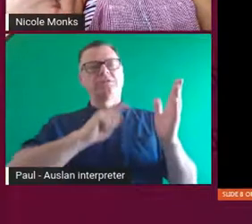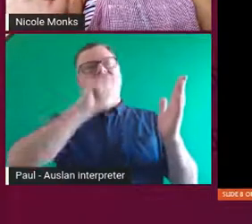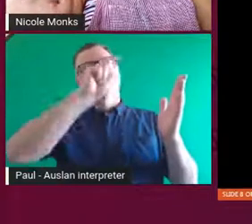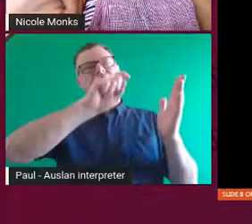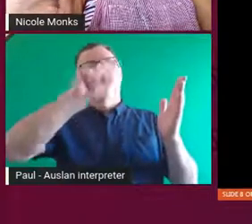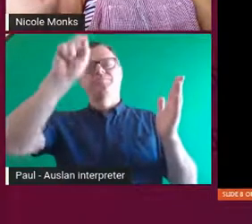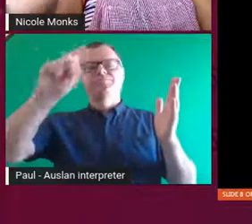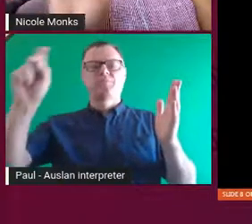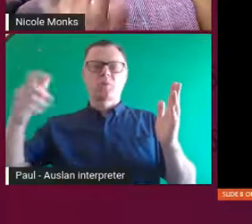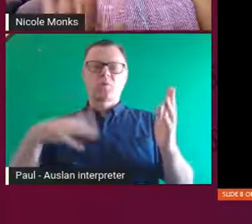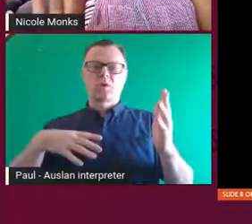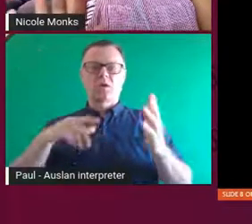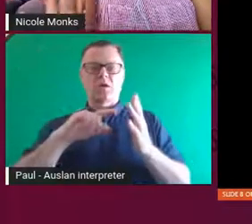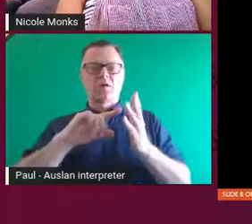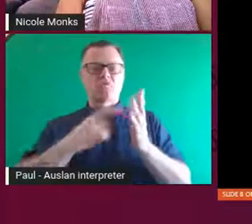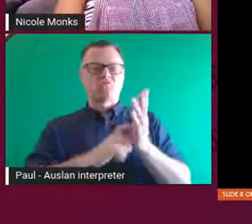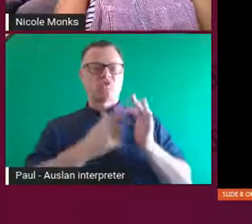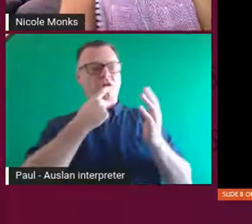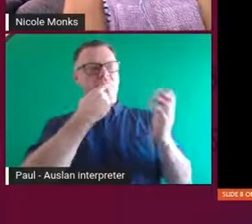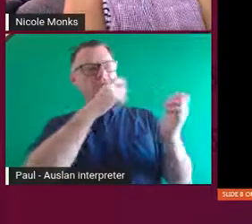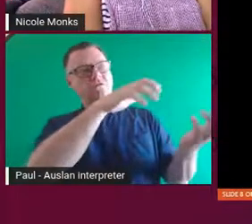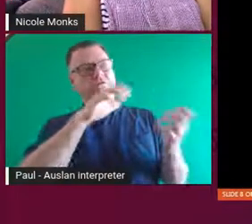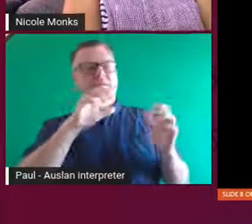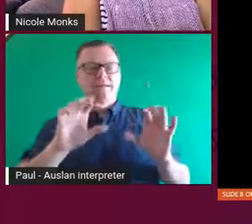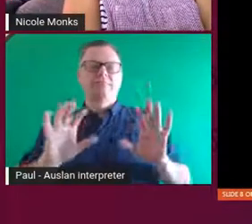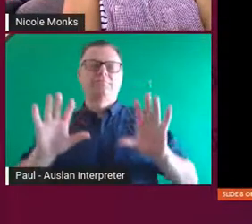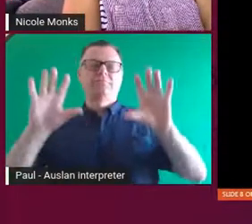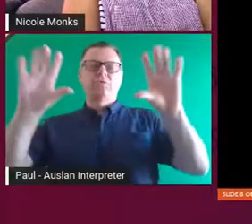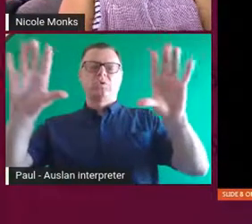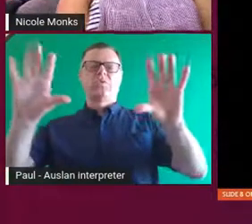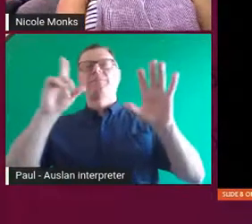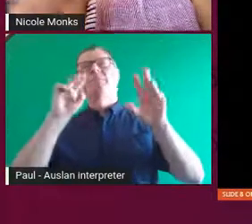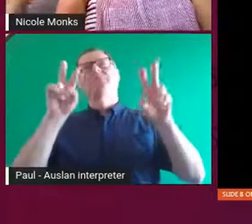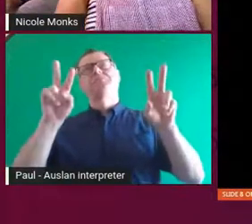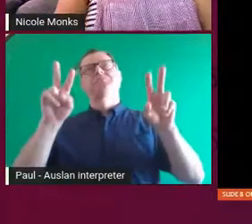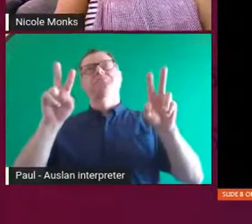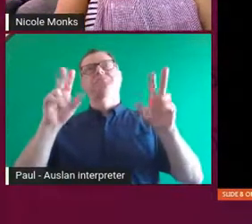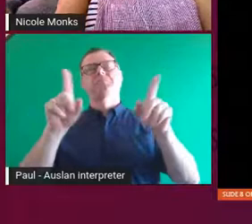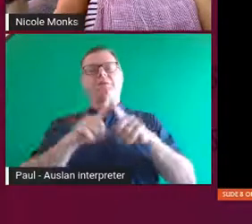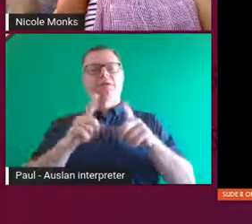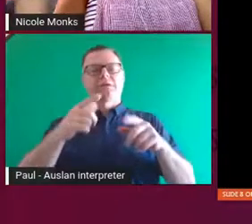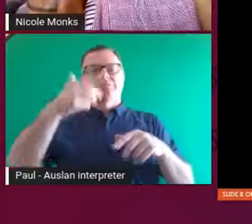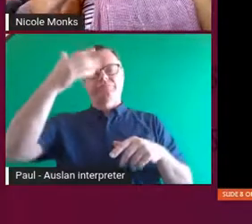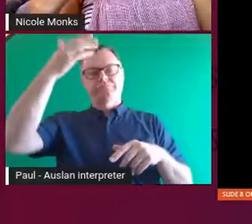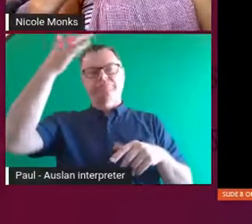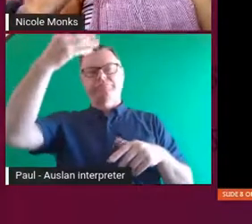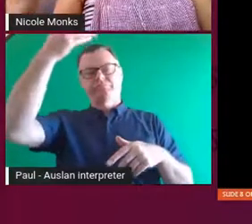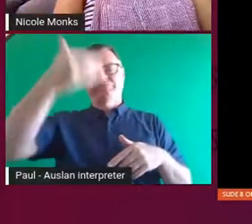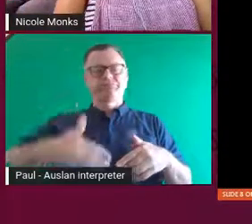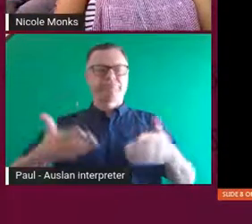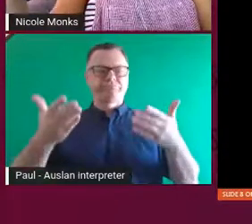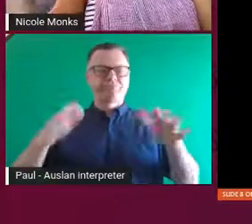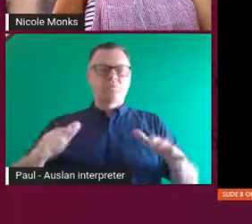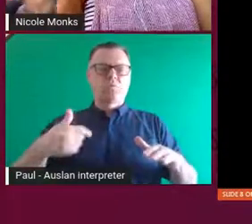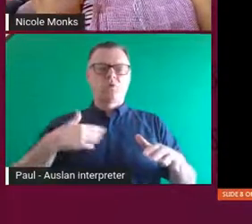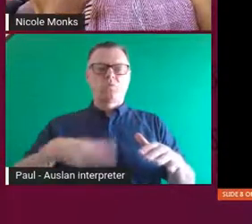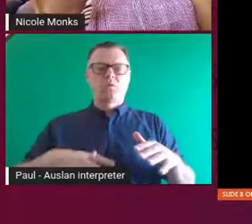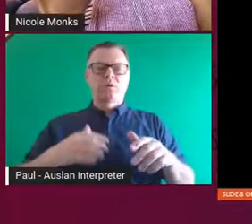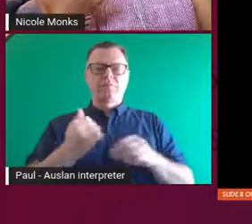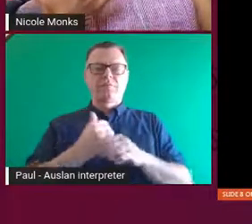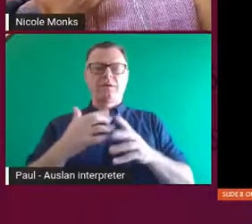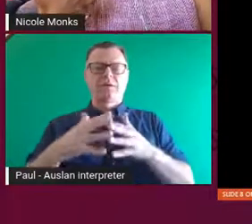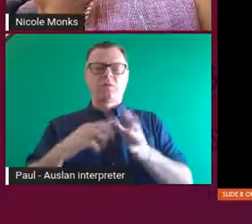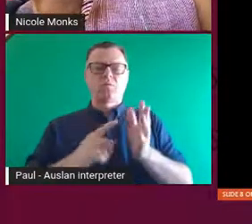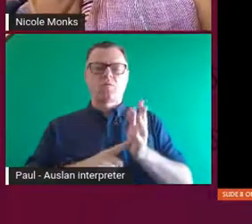sort of on the wall as this kind of static piece. What we wanted to do was sort of bring the wall out and create that